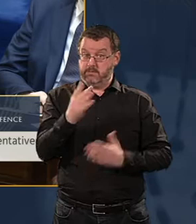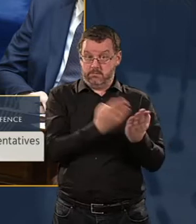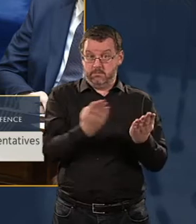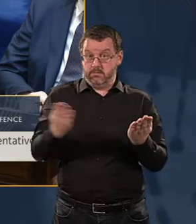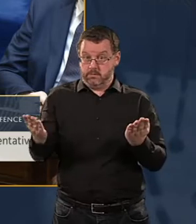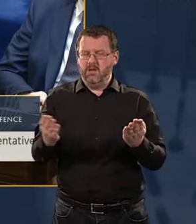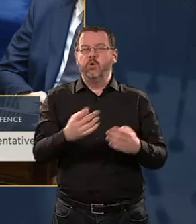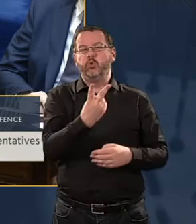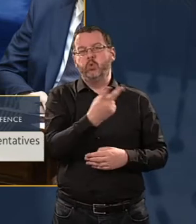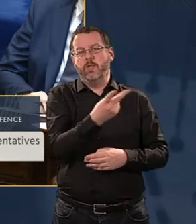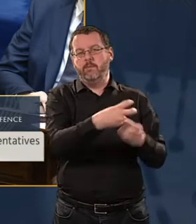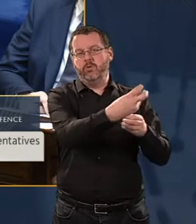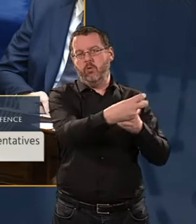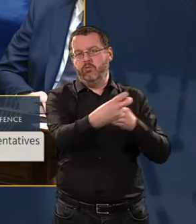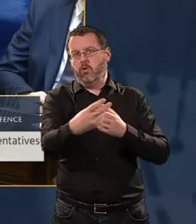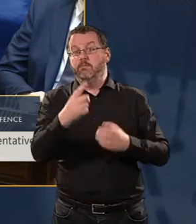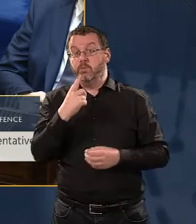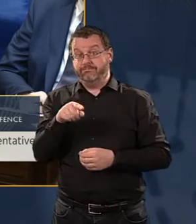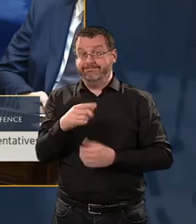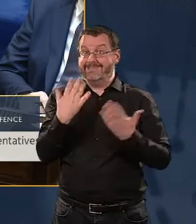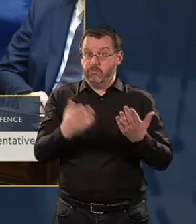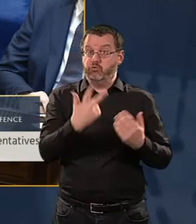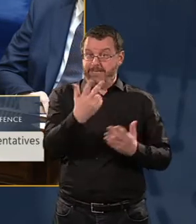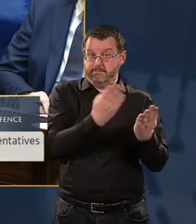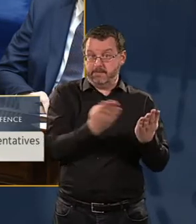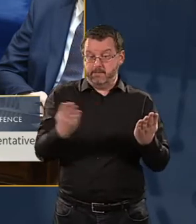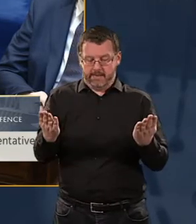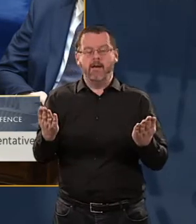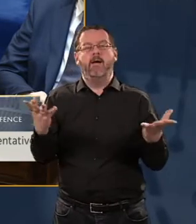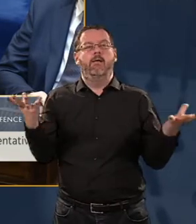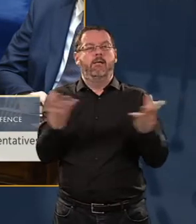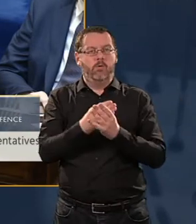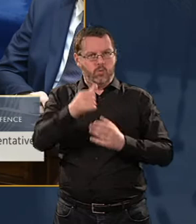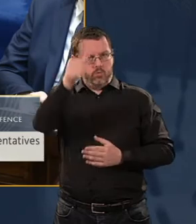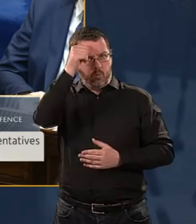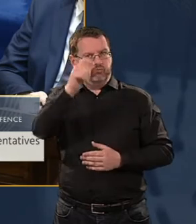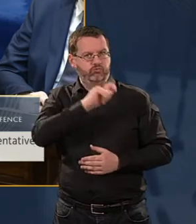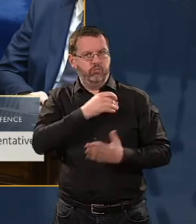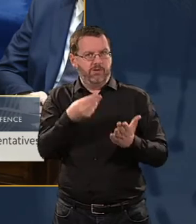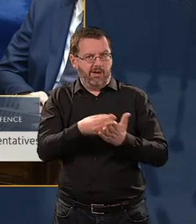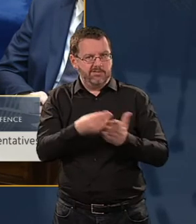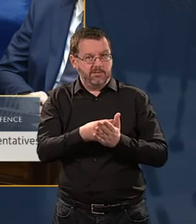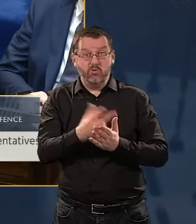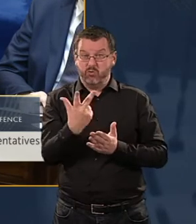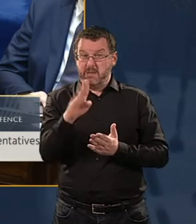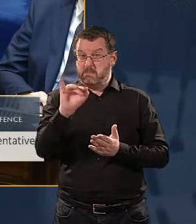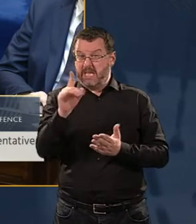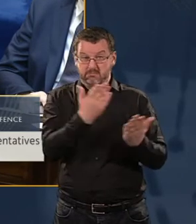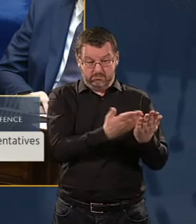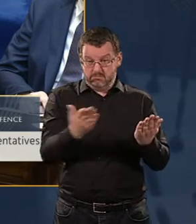but we do have three bids and we do know what the cost of this project is. And all of those three bids have come in at a similar figure.